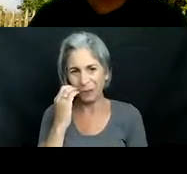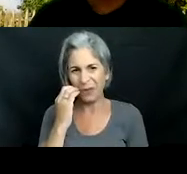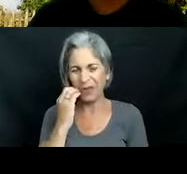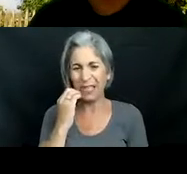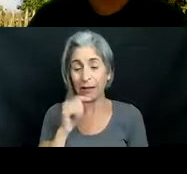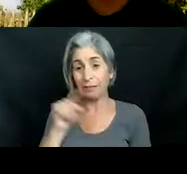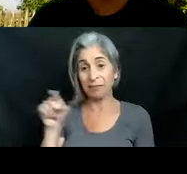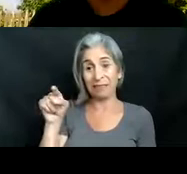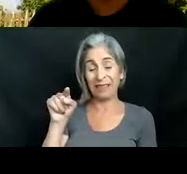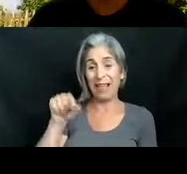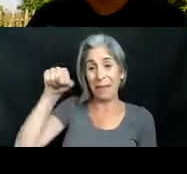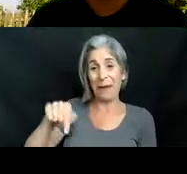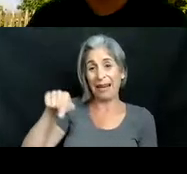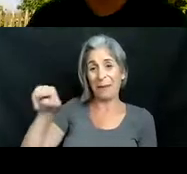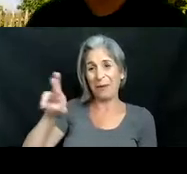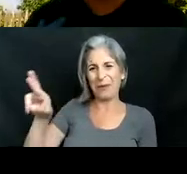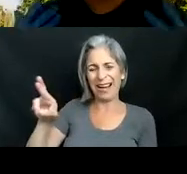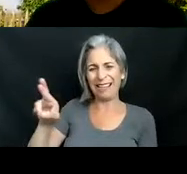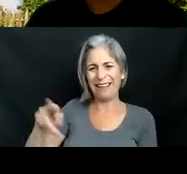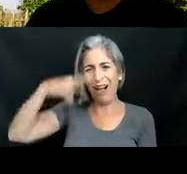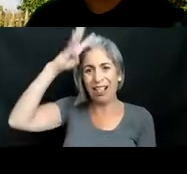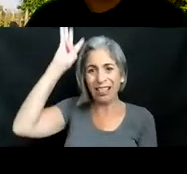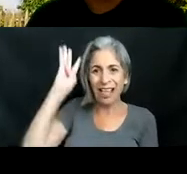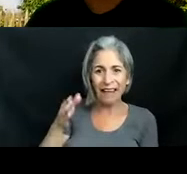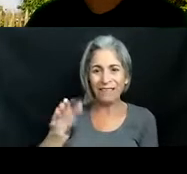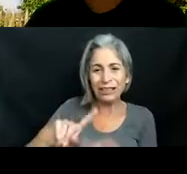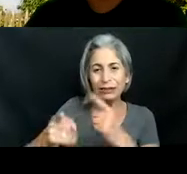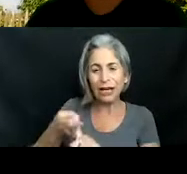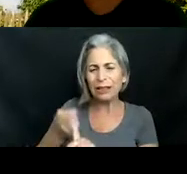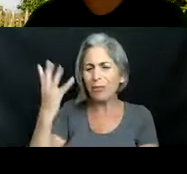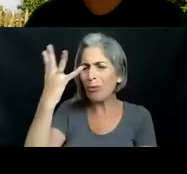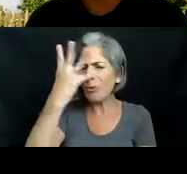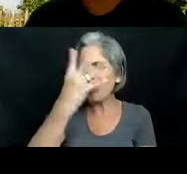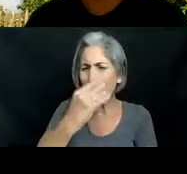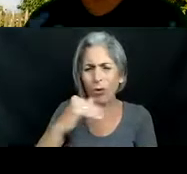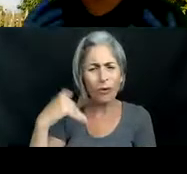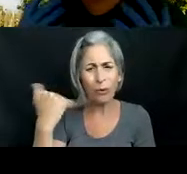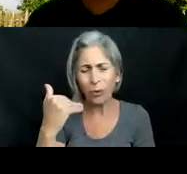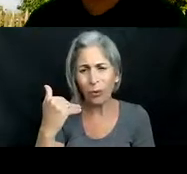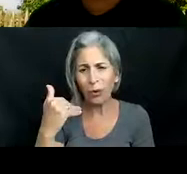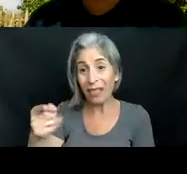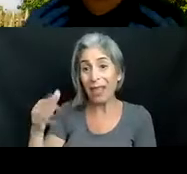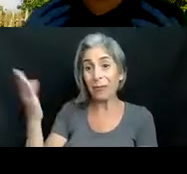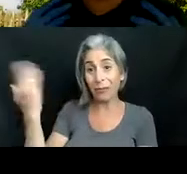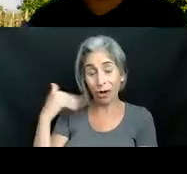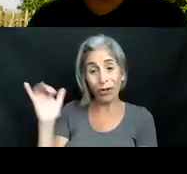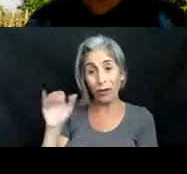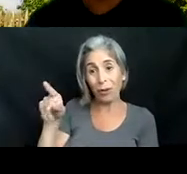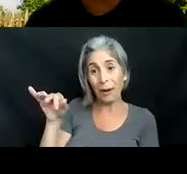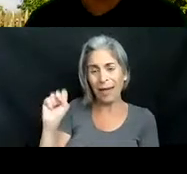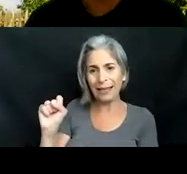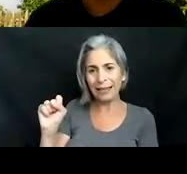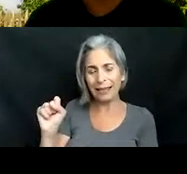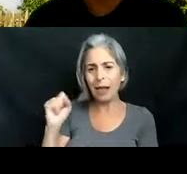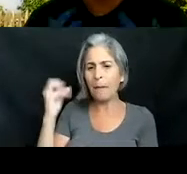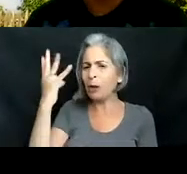lionfish friends um they are gorgeous again they are here mostly because of pet trade because when you look at them they are a beautiful